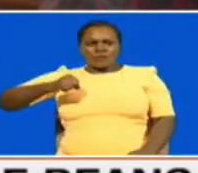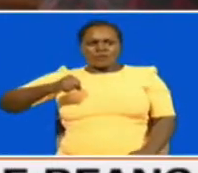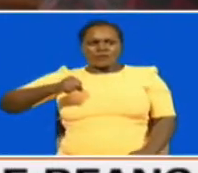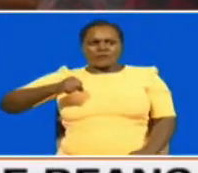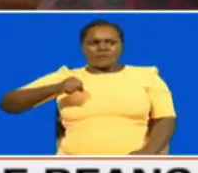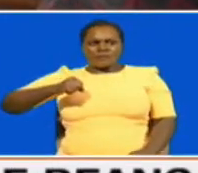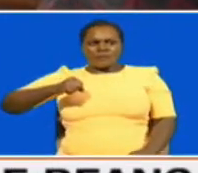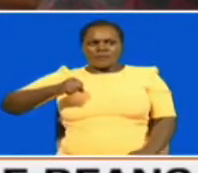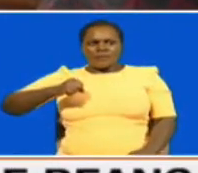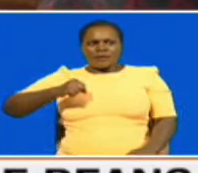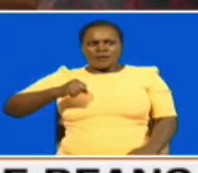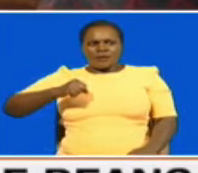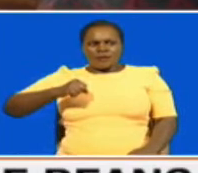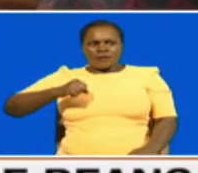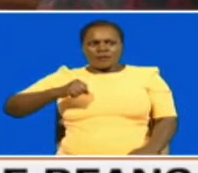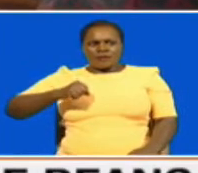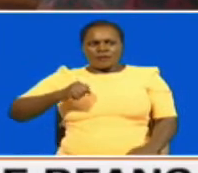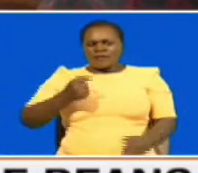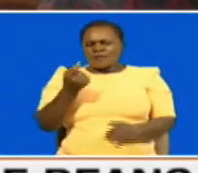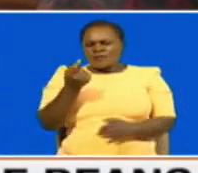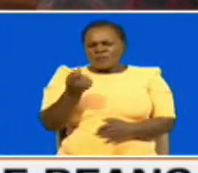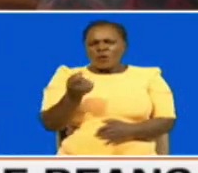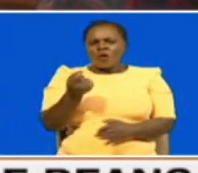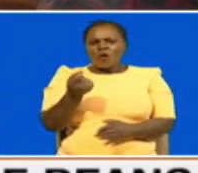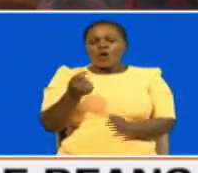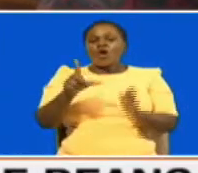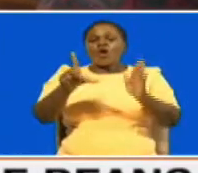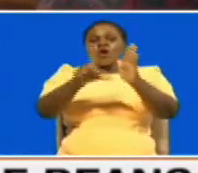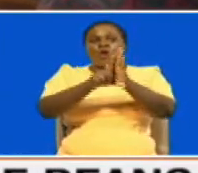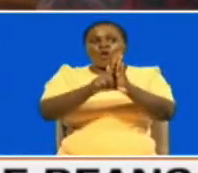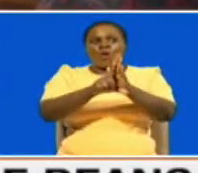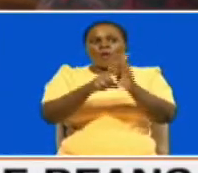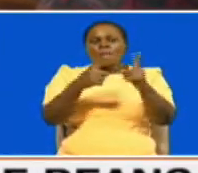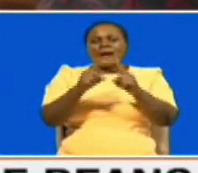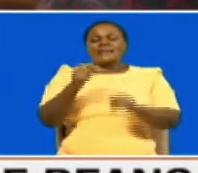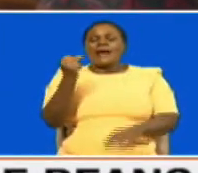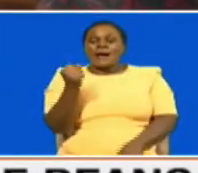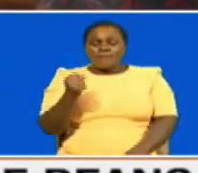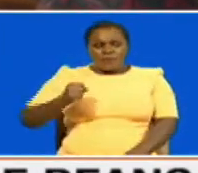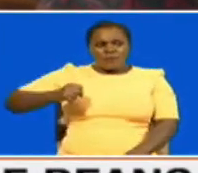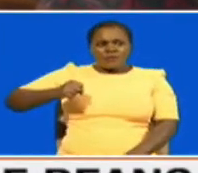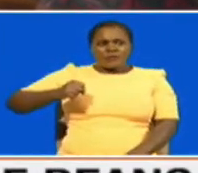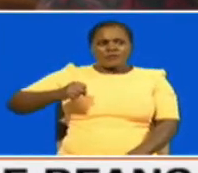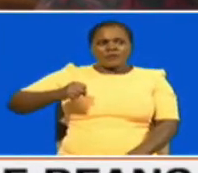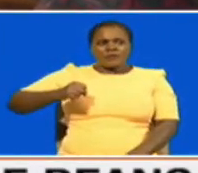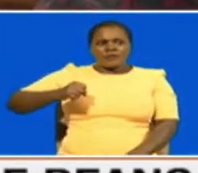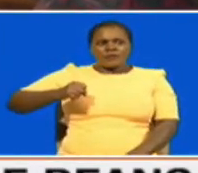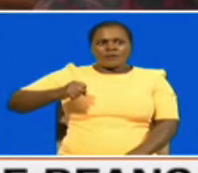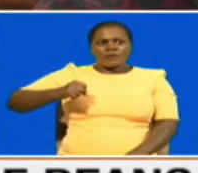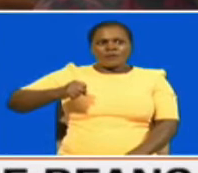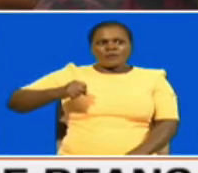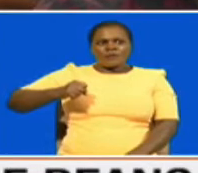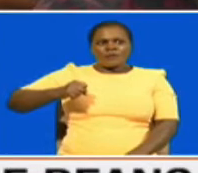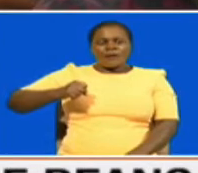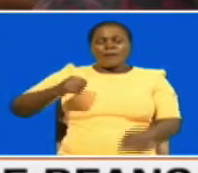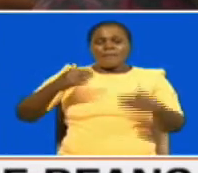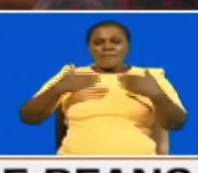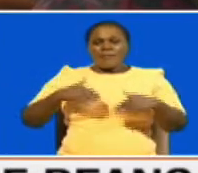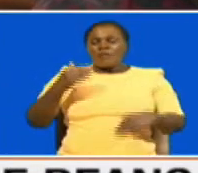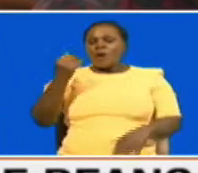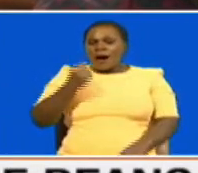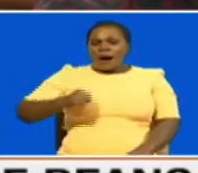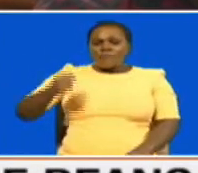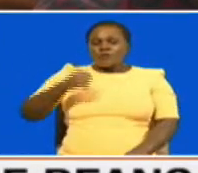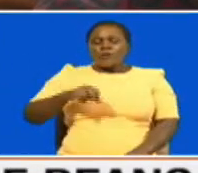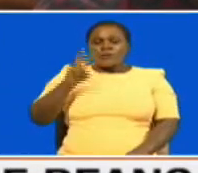a very honorable piece of legislation but there are people who